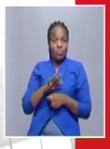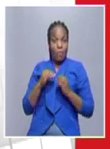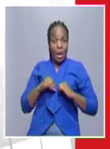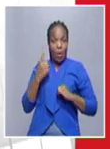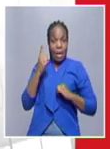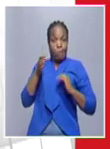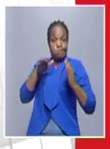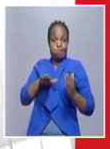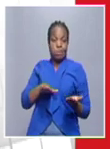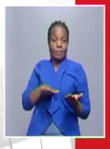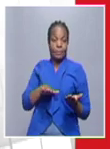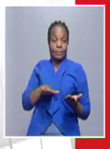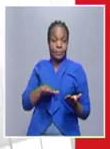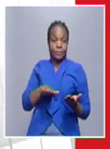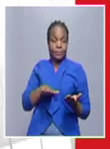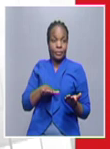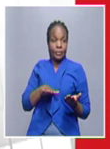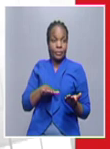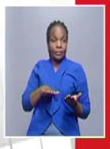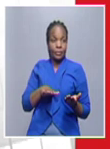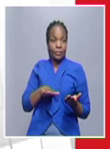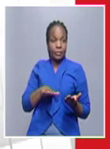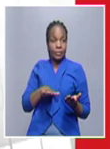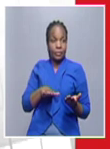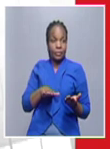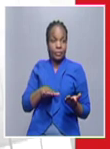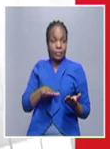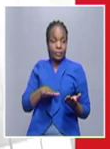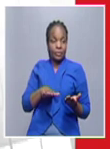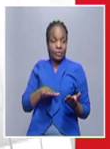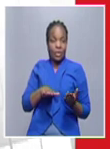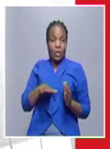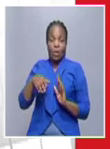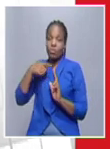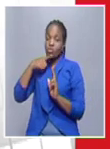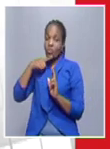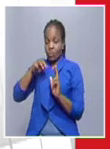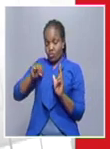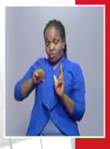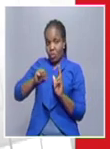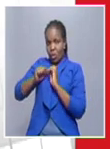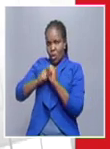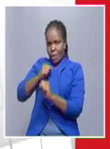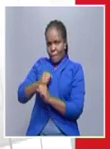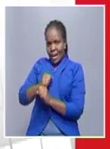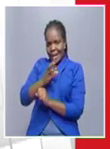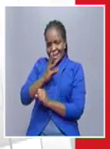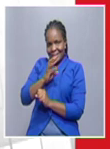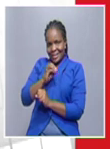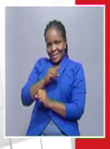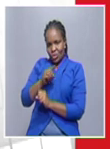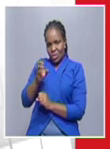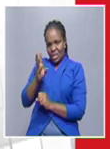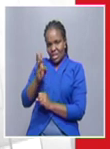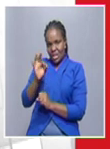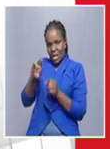from kate mansworth district a male age a between 60 and 69 years